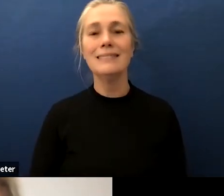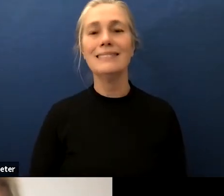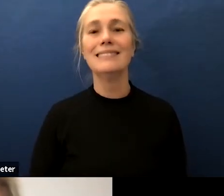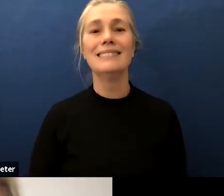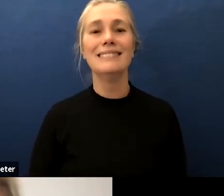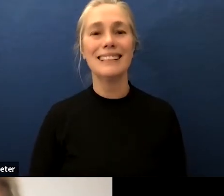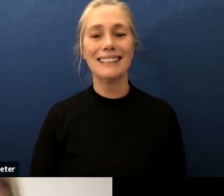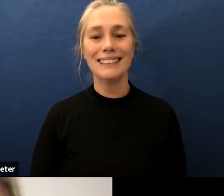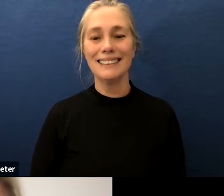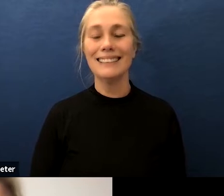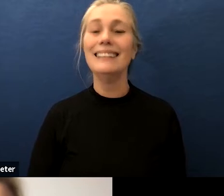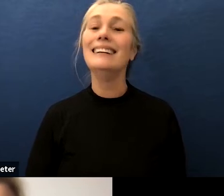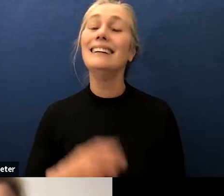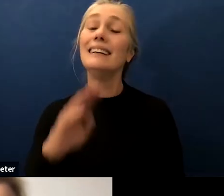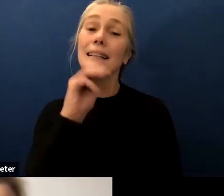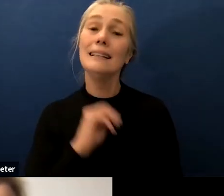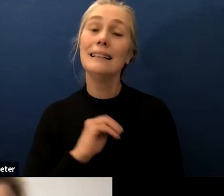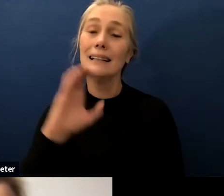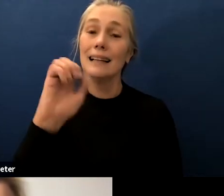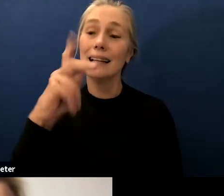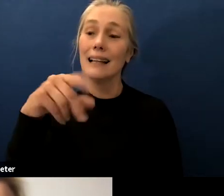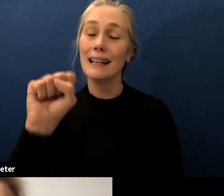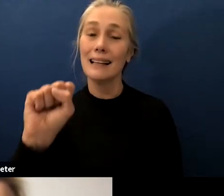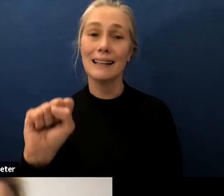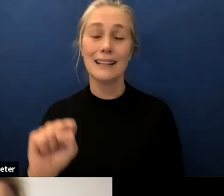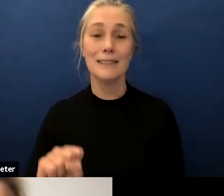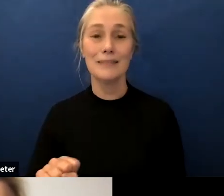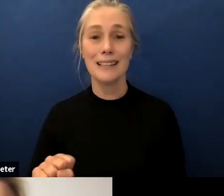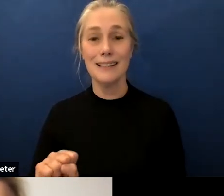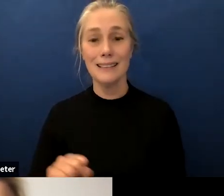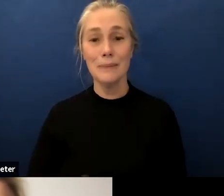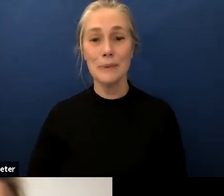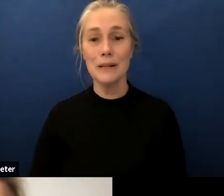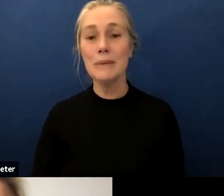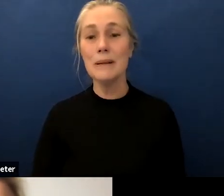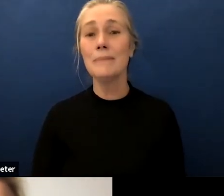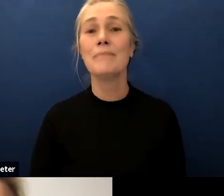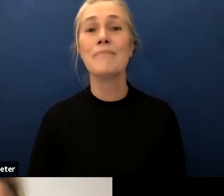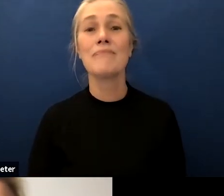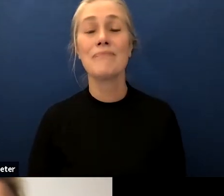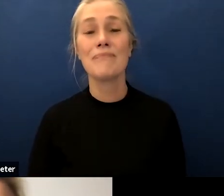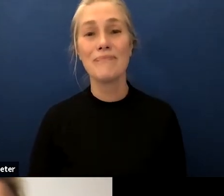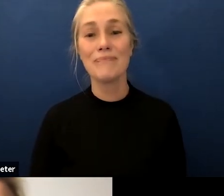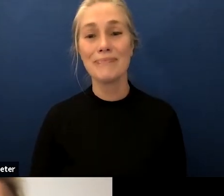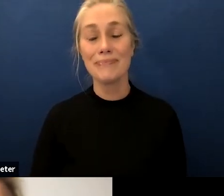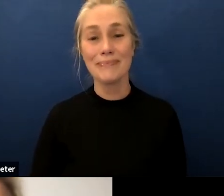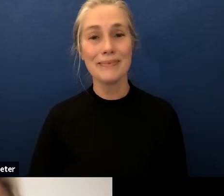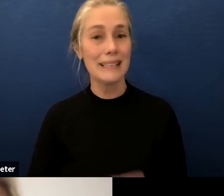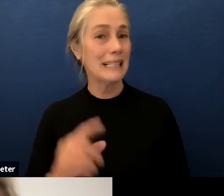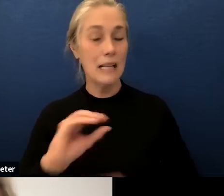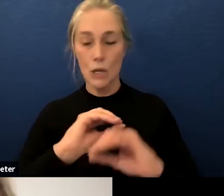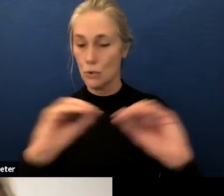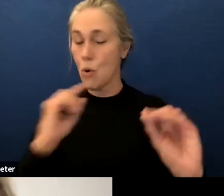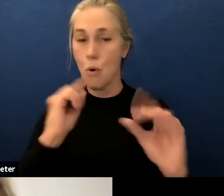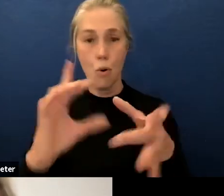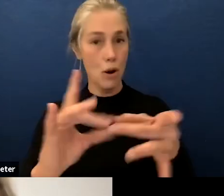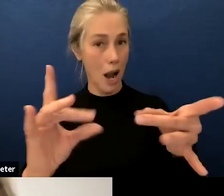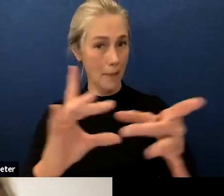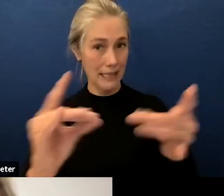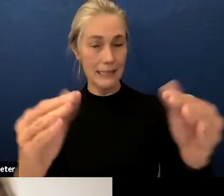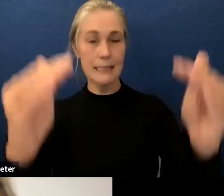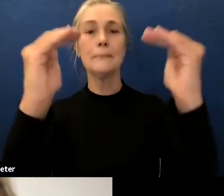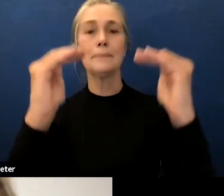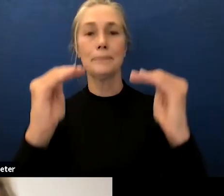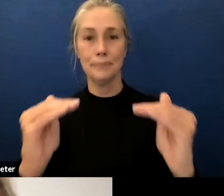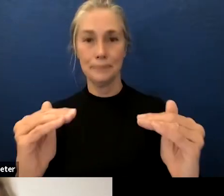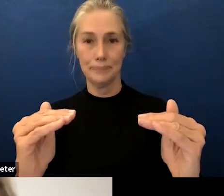miss caps no i'm good thank you seeing no comments we will move on to our